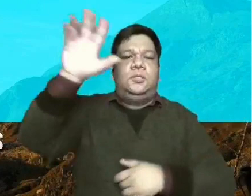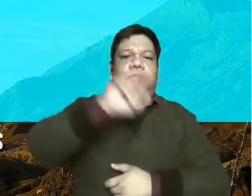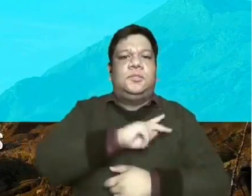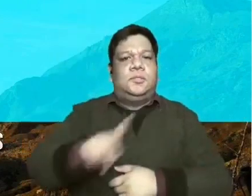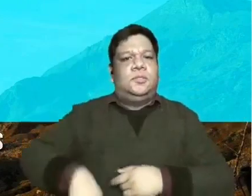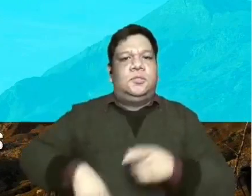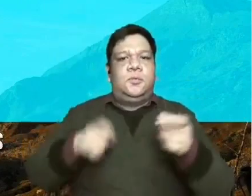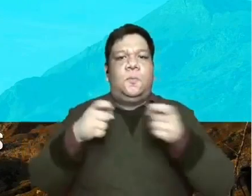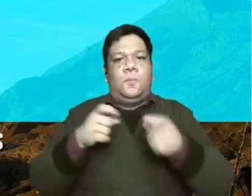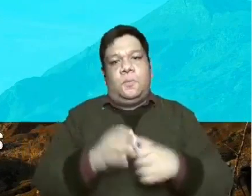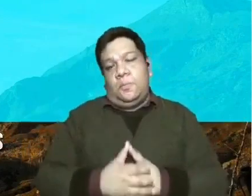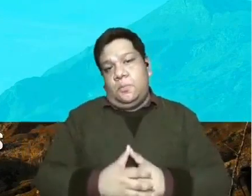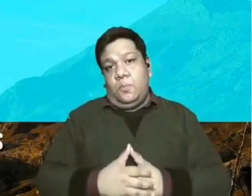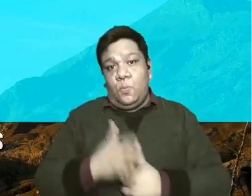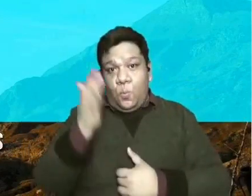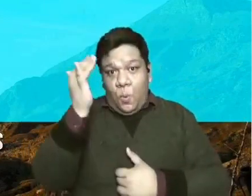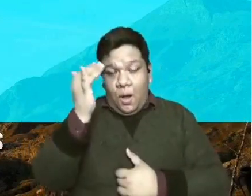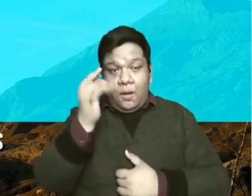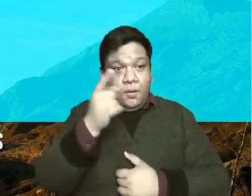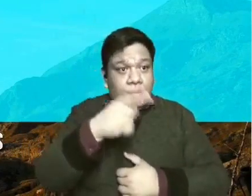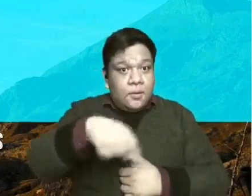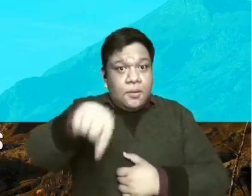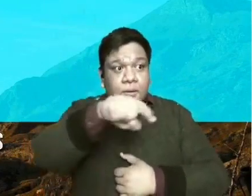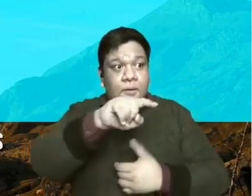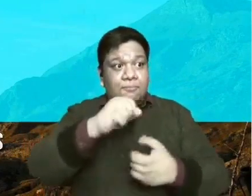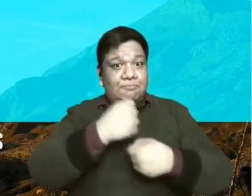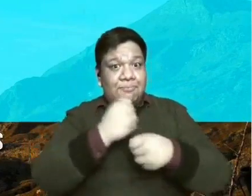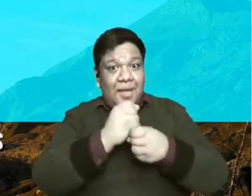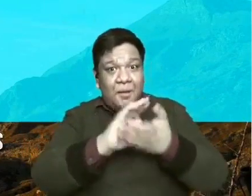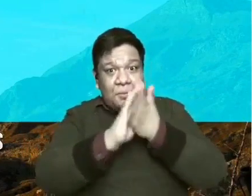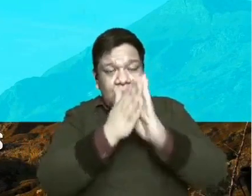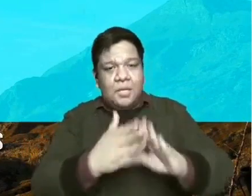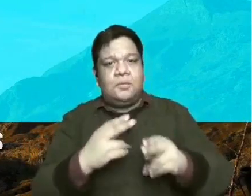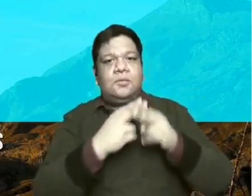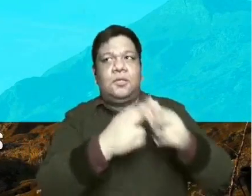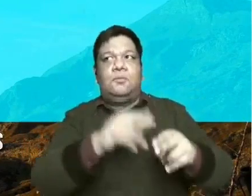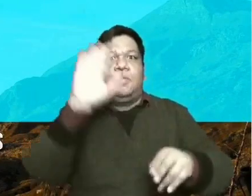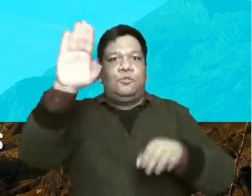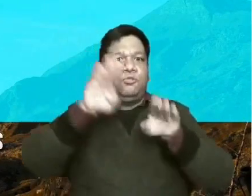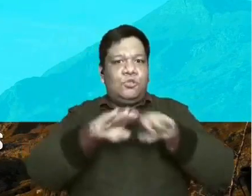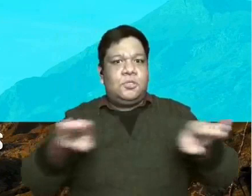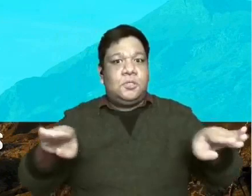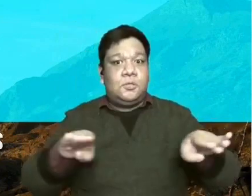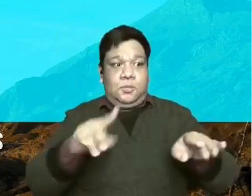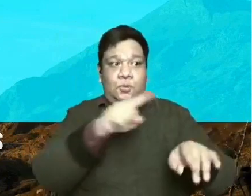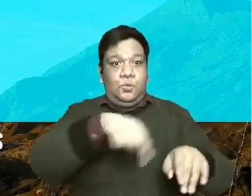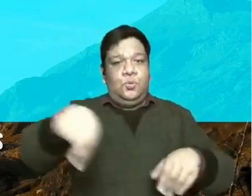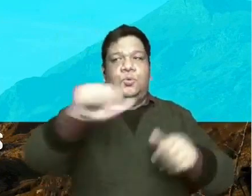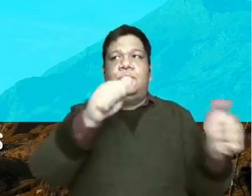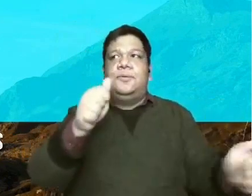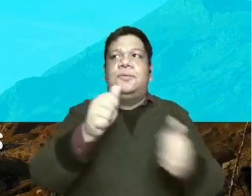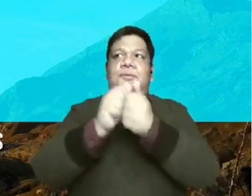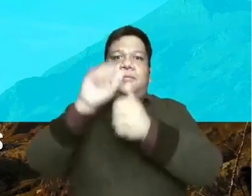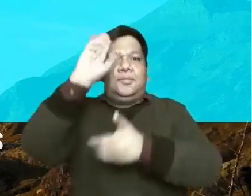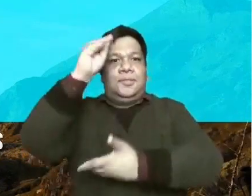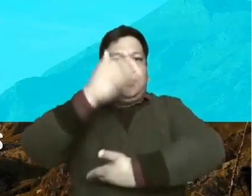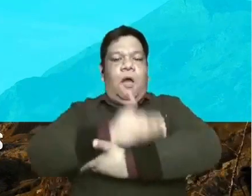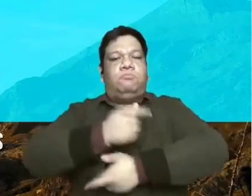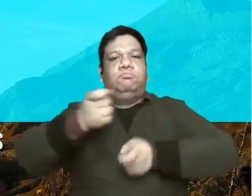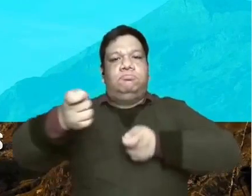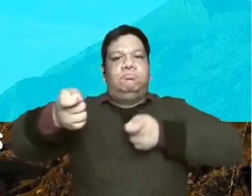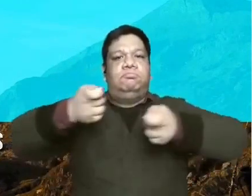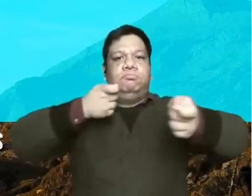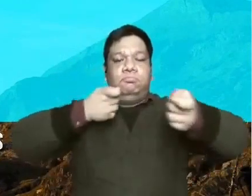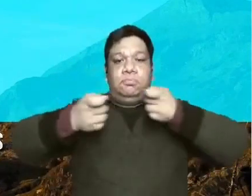because peacemakers are called children of God they will reign together with the son Jesus Christ